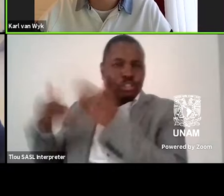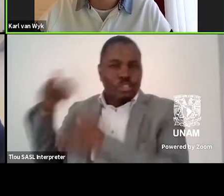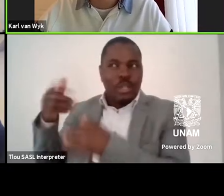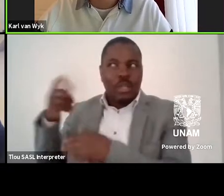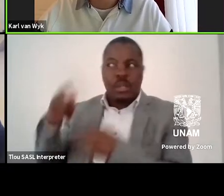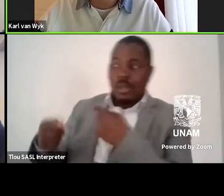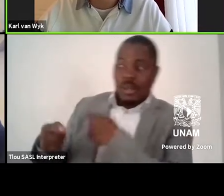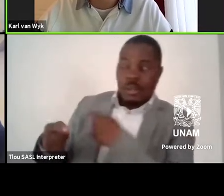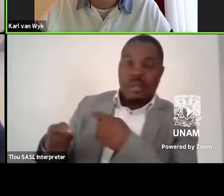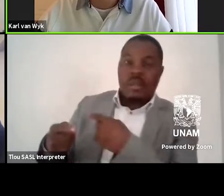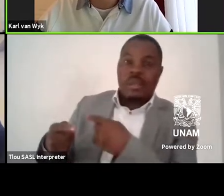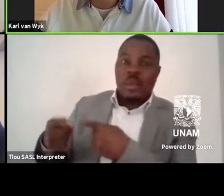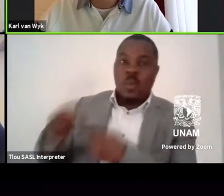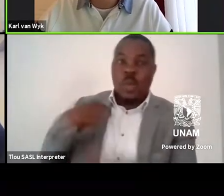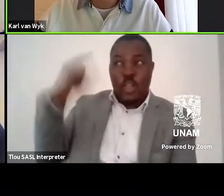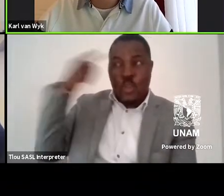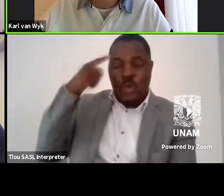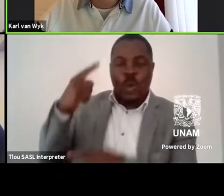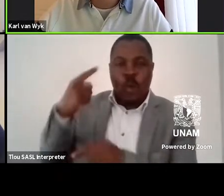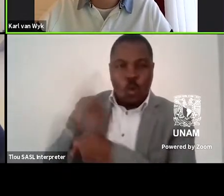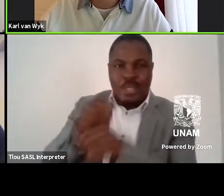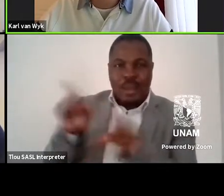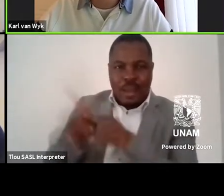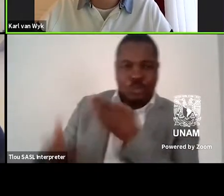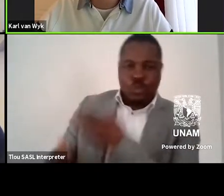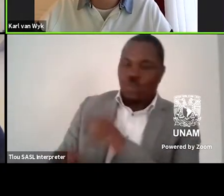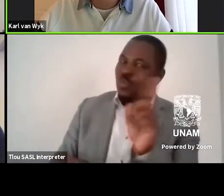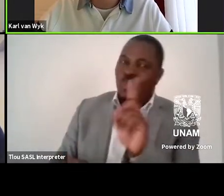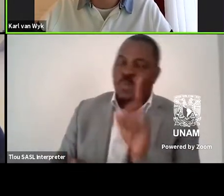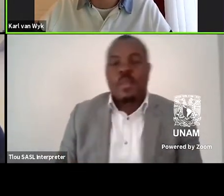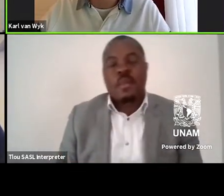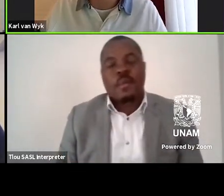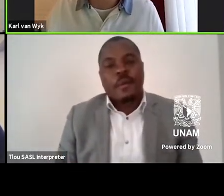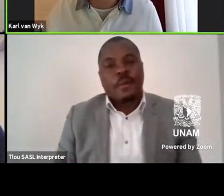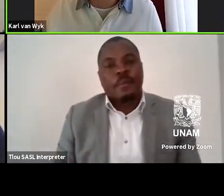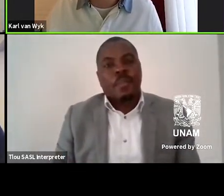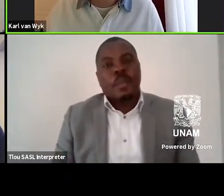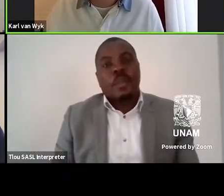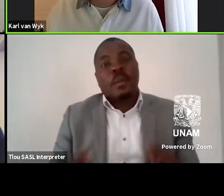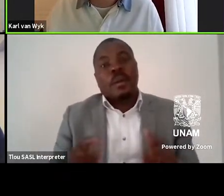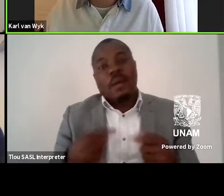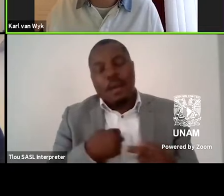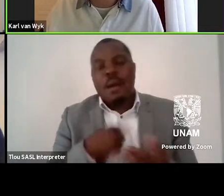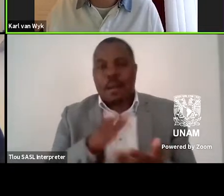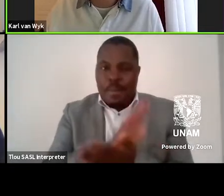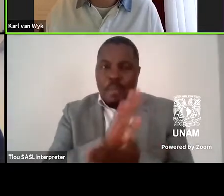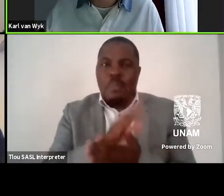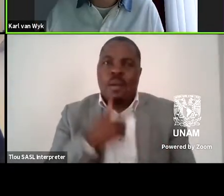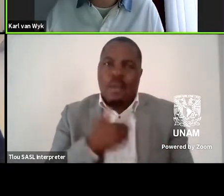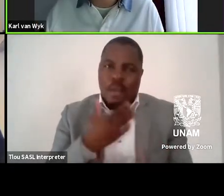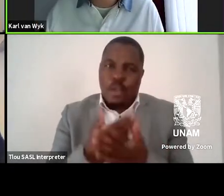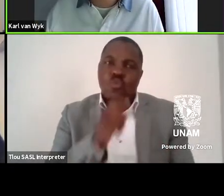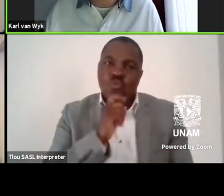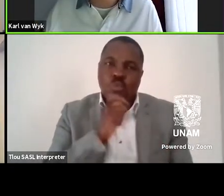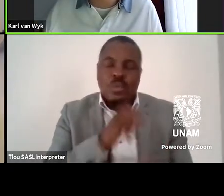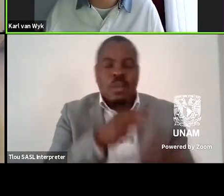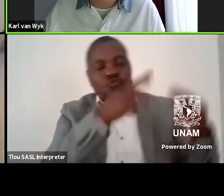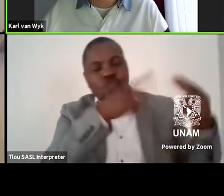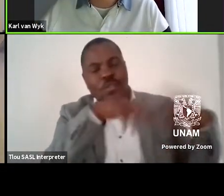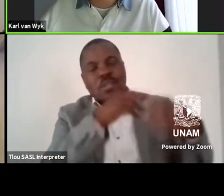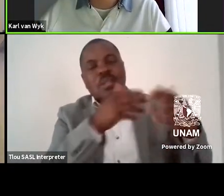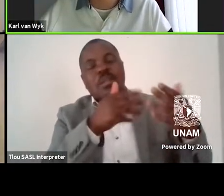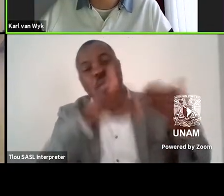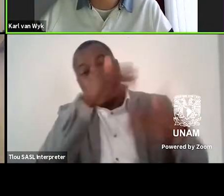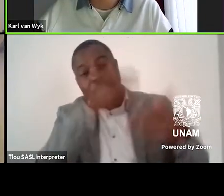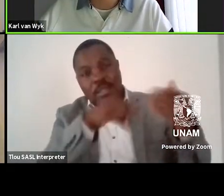so. So even though I'm sort of happy to use the term revisionist history, I do agree with